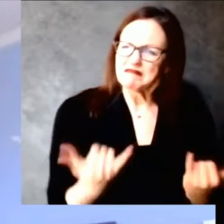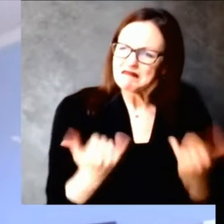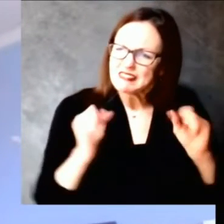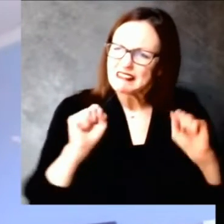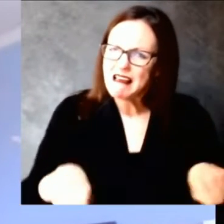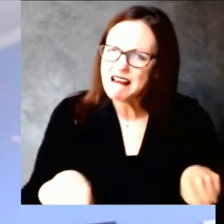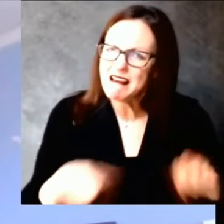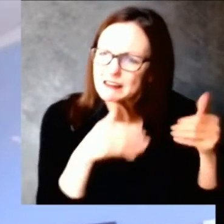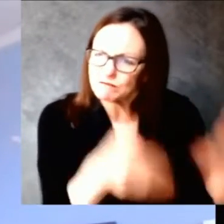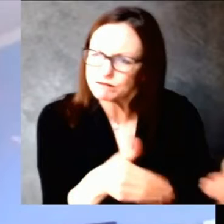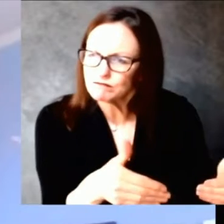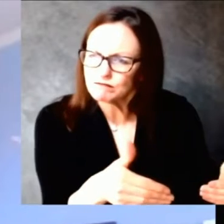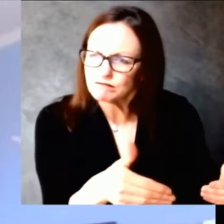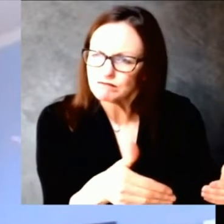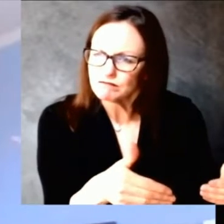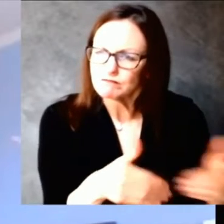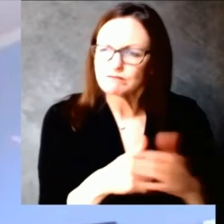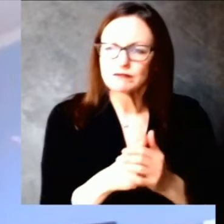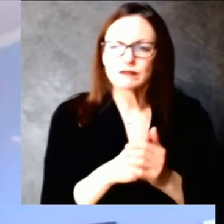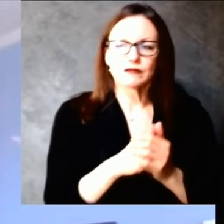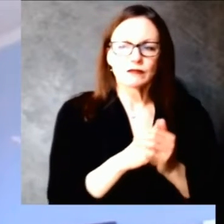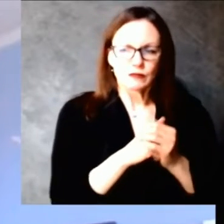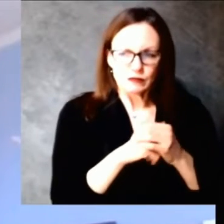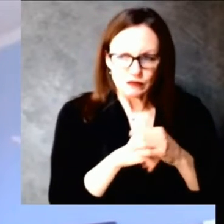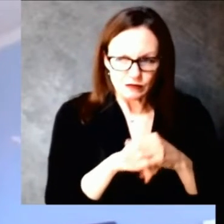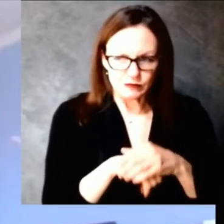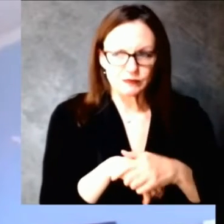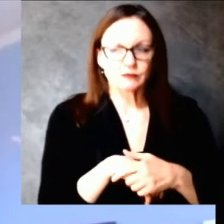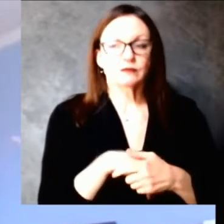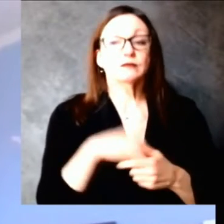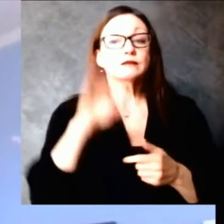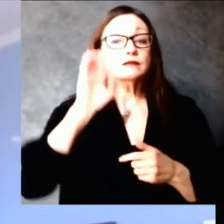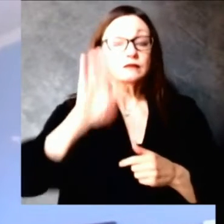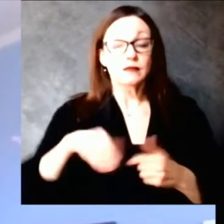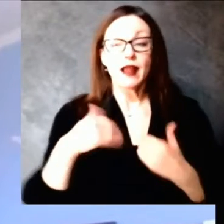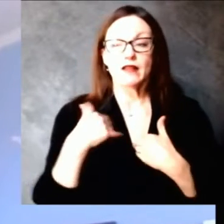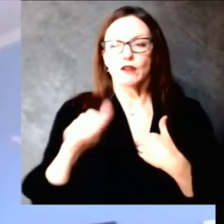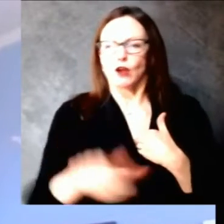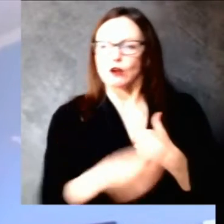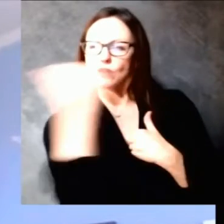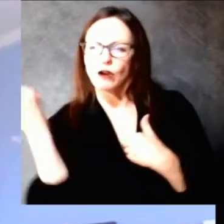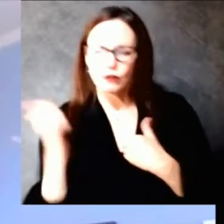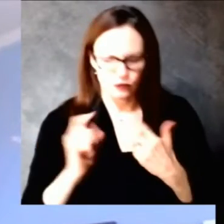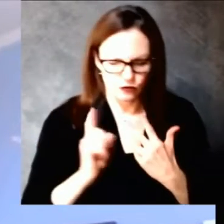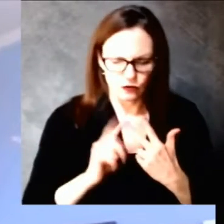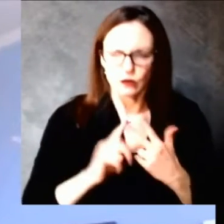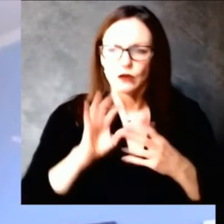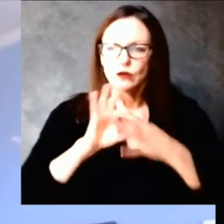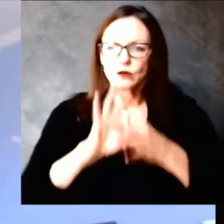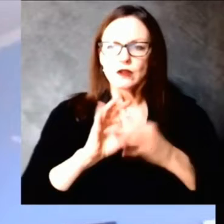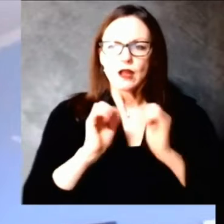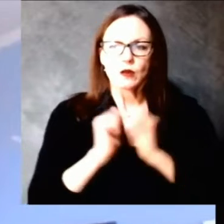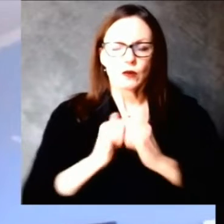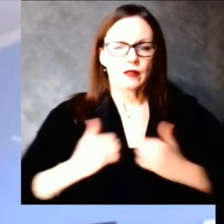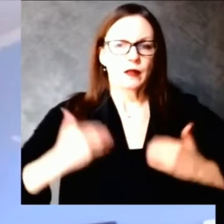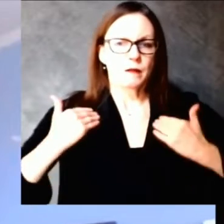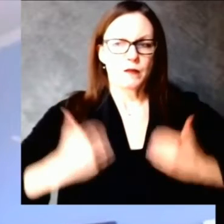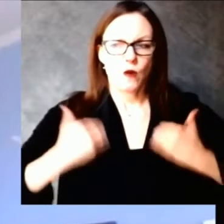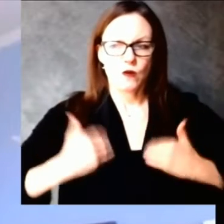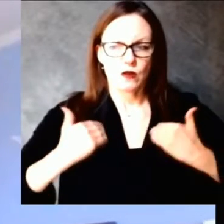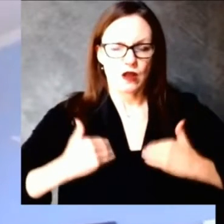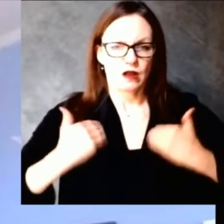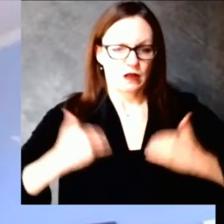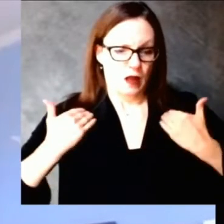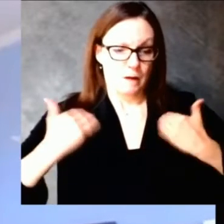vaccine that is recommended for individuals 65 and older and helps prevent some of the common secondary